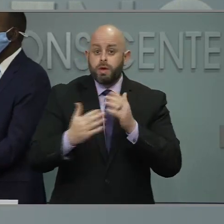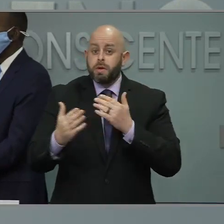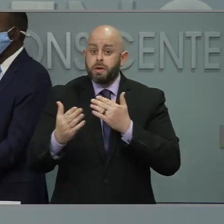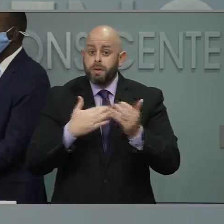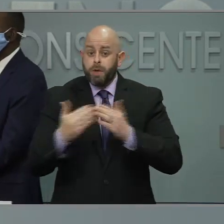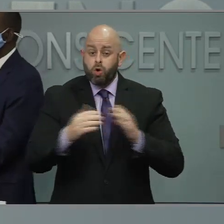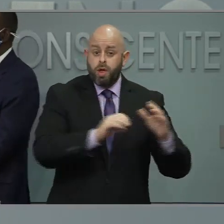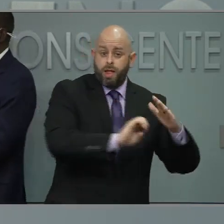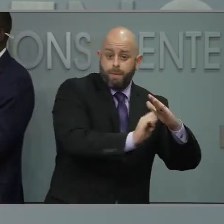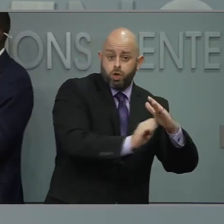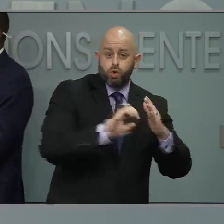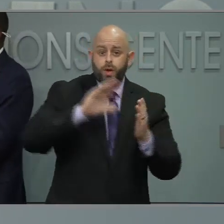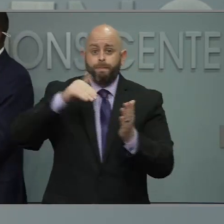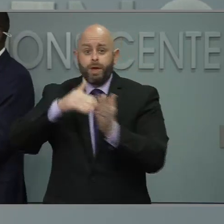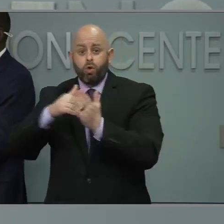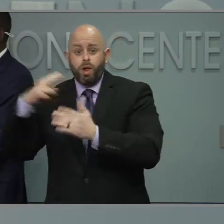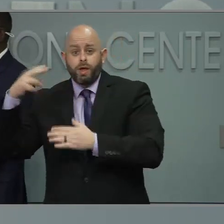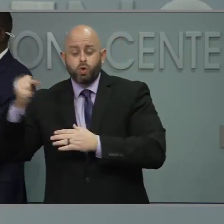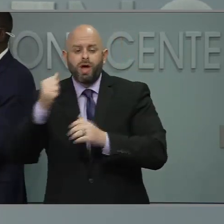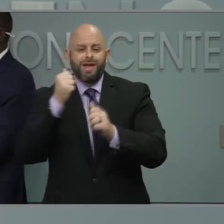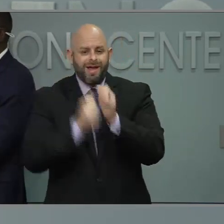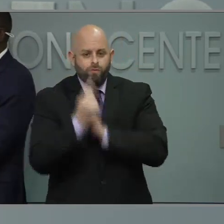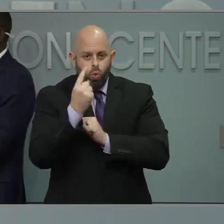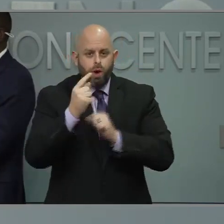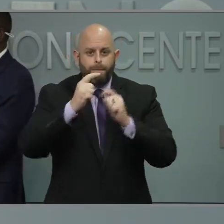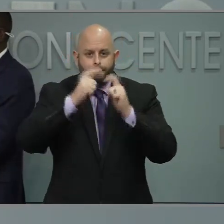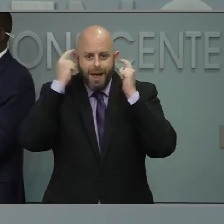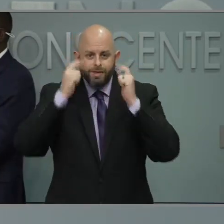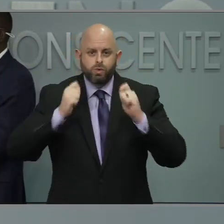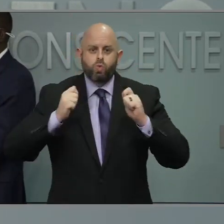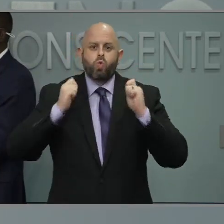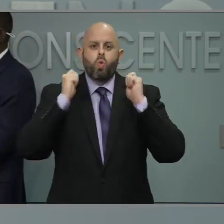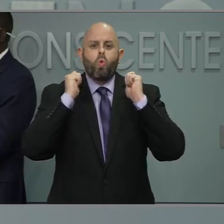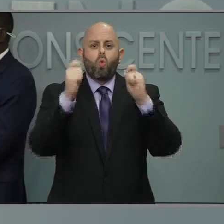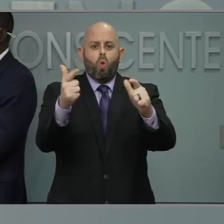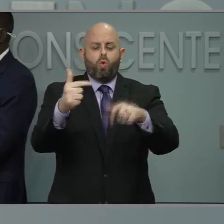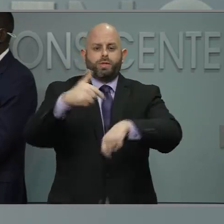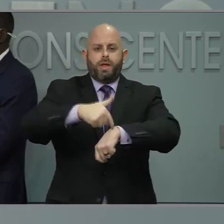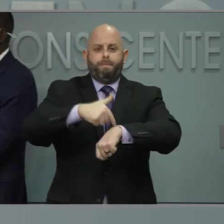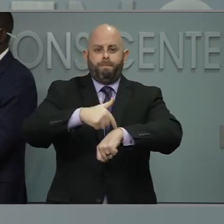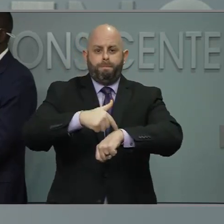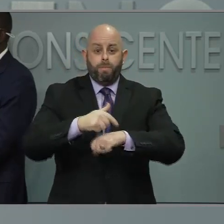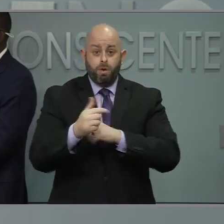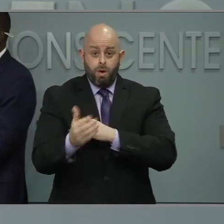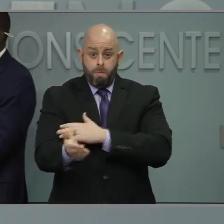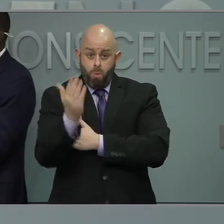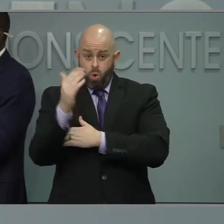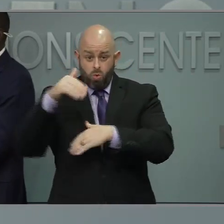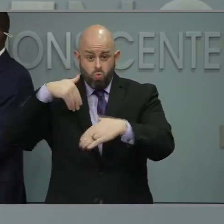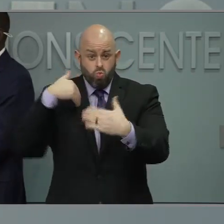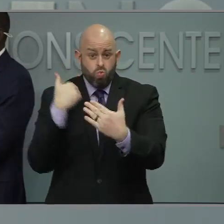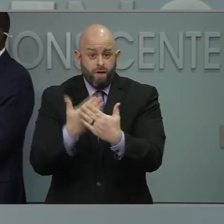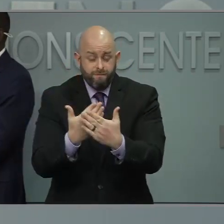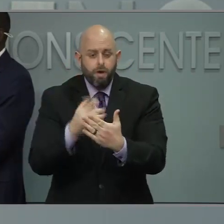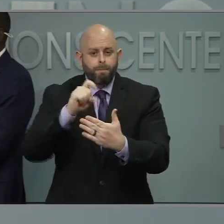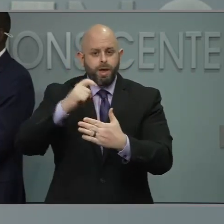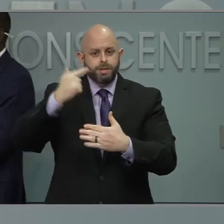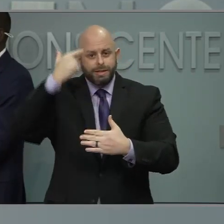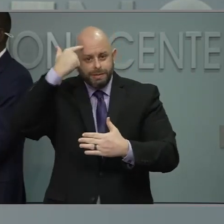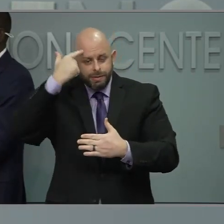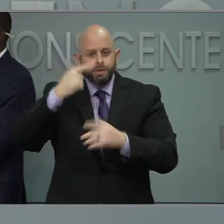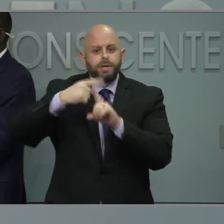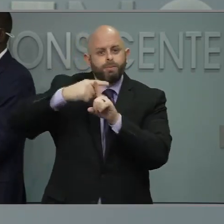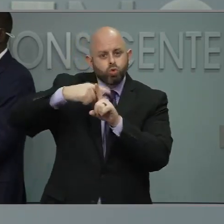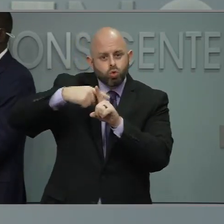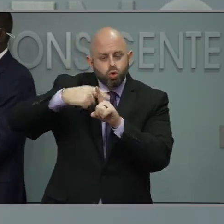high school, everyone has to be wearing masks all the time. They have to do things like screening for temperature. They have to be cleaning surfaces